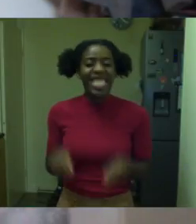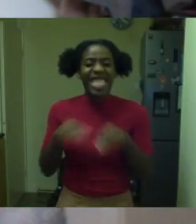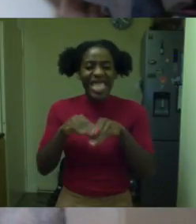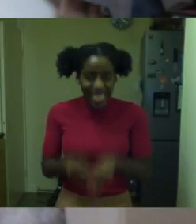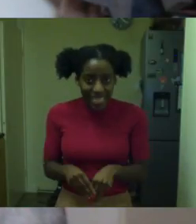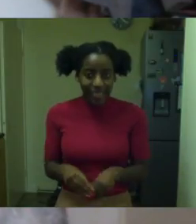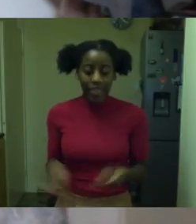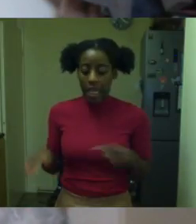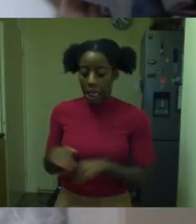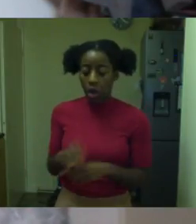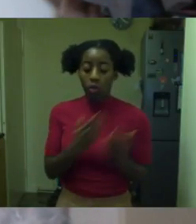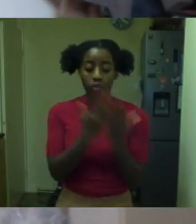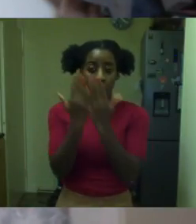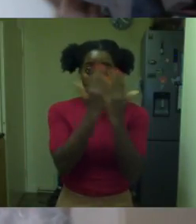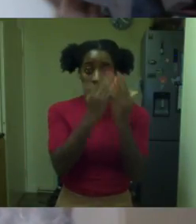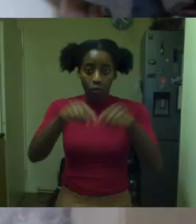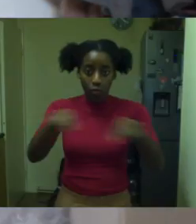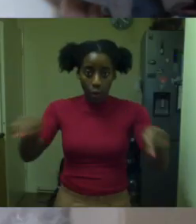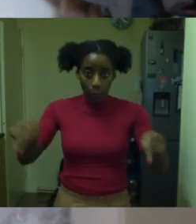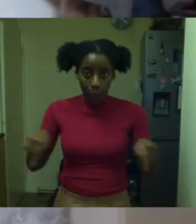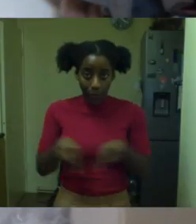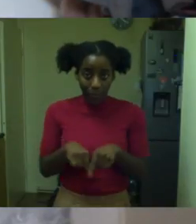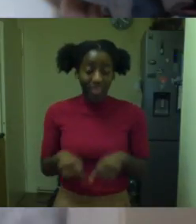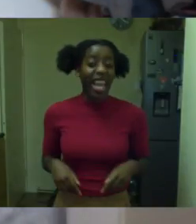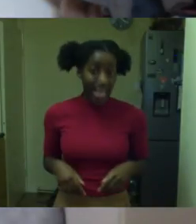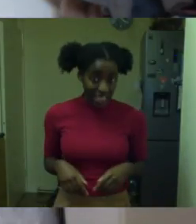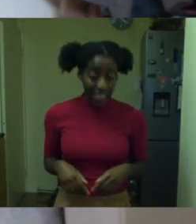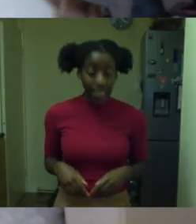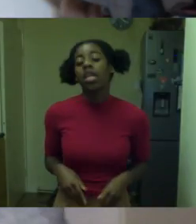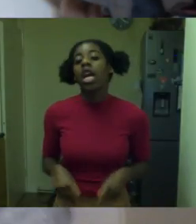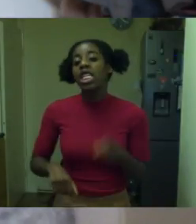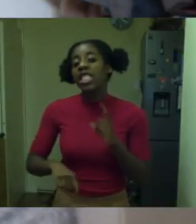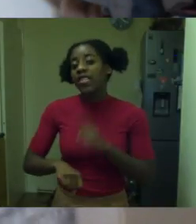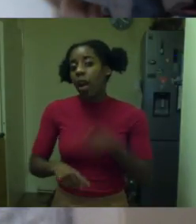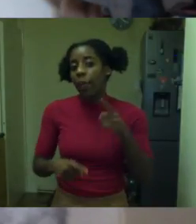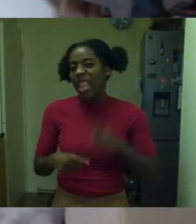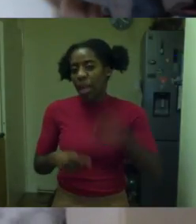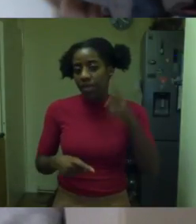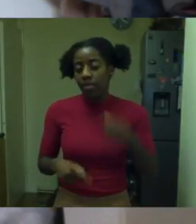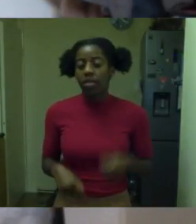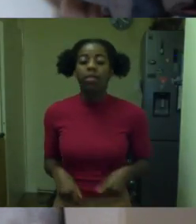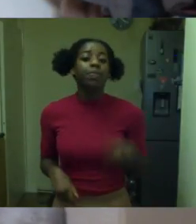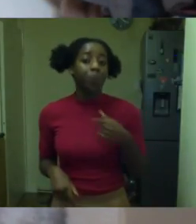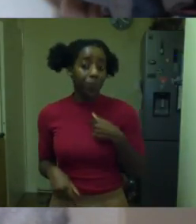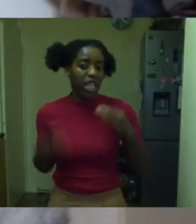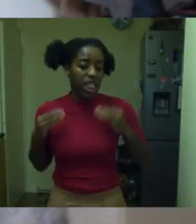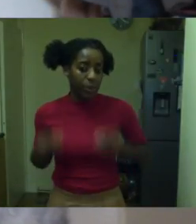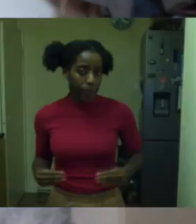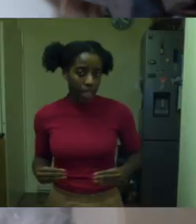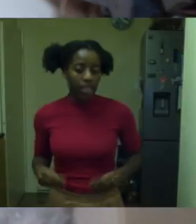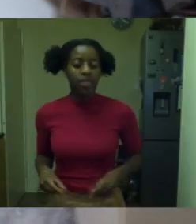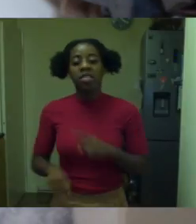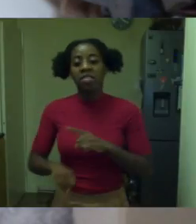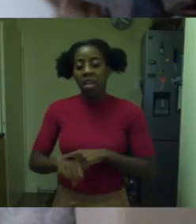be in the reading room to use the books. And you have like a limited amount of hours. So I literally spent two weeks doing this. Kept going there and then